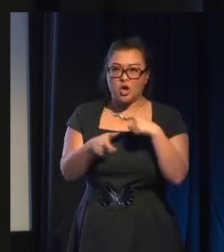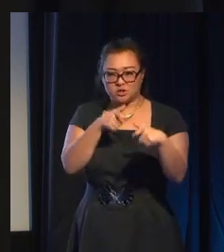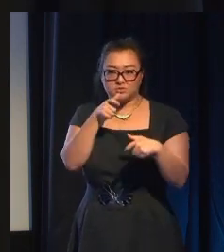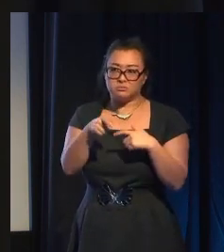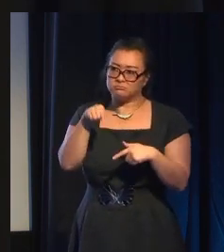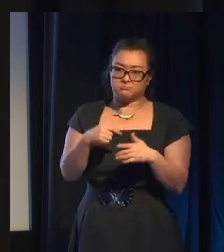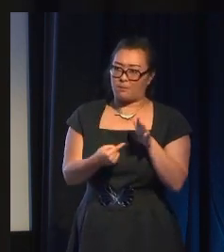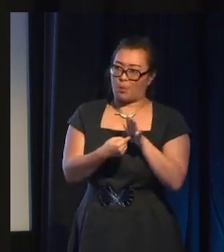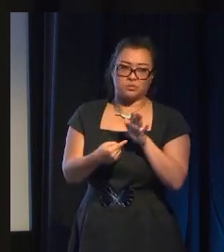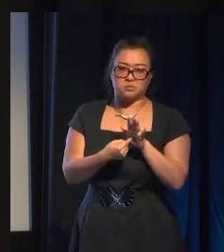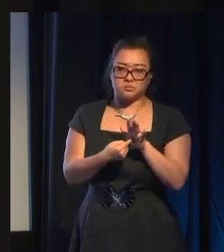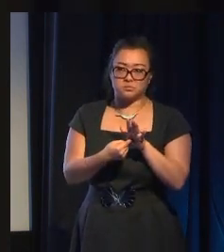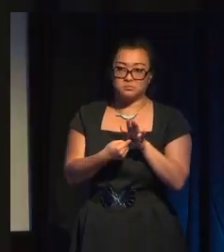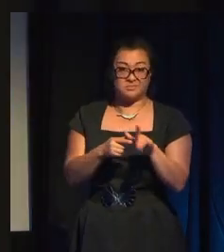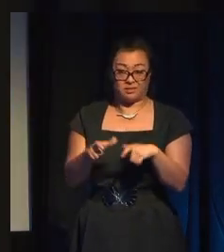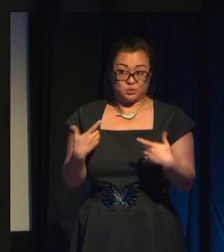Still today. Okay.